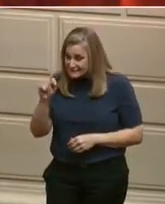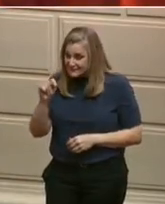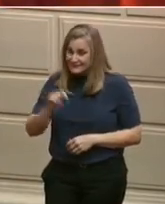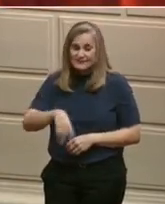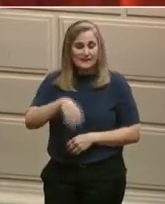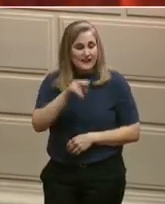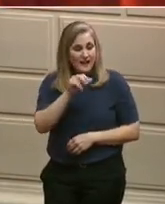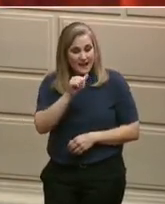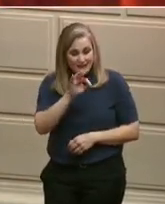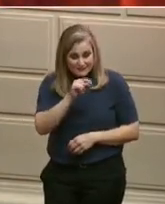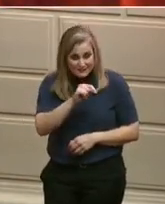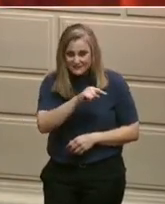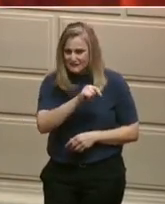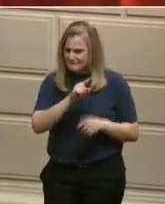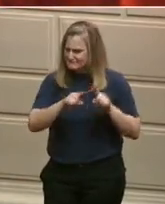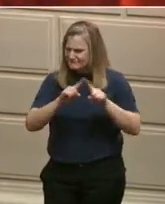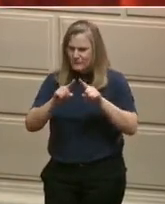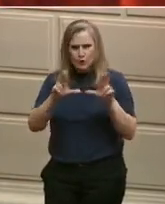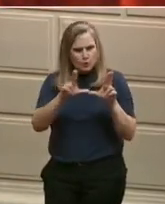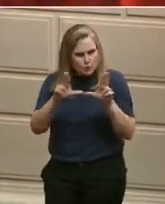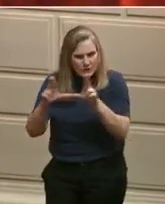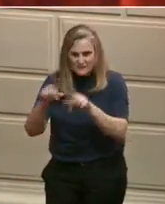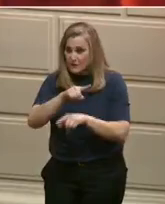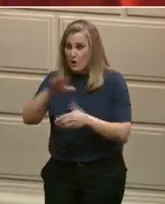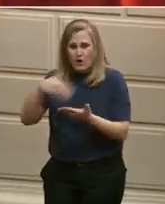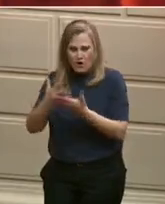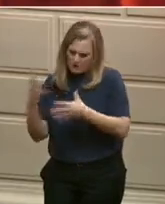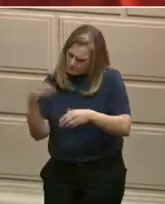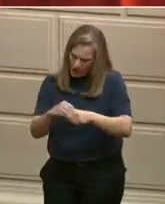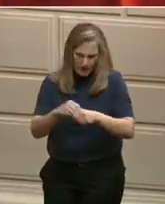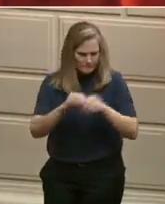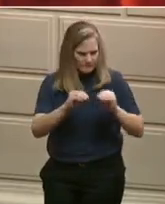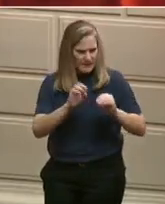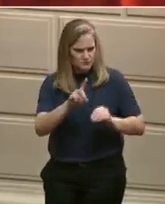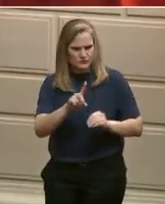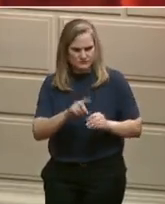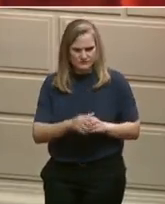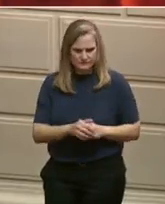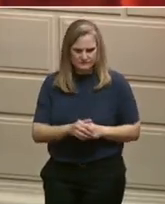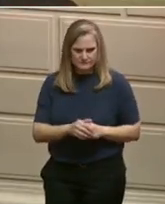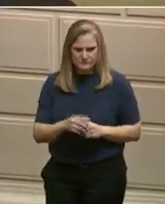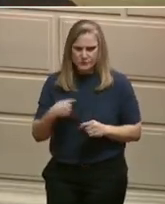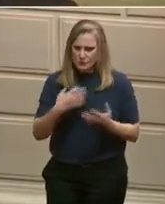and Mary Barton, who are with us tonight. Thank you for being on Team Rhode Island.